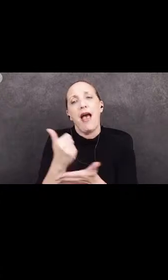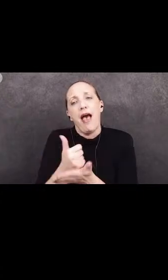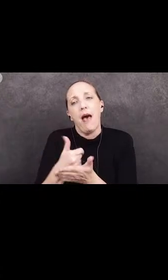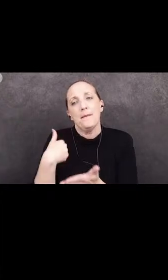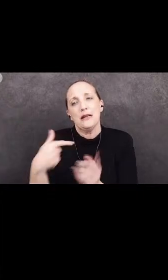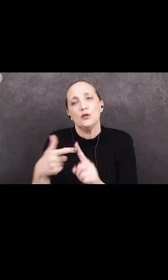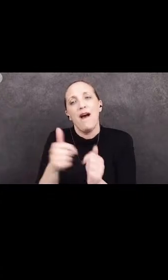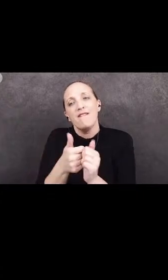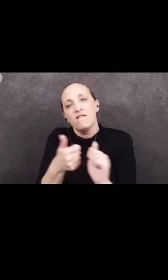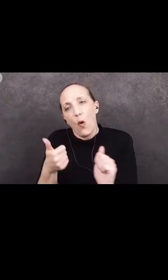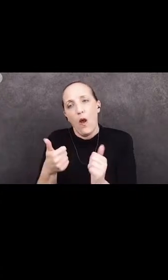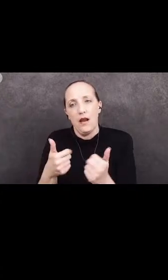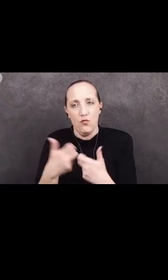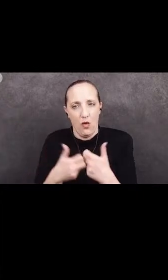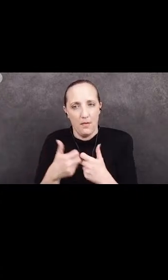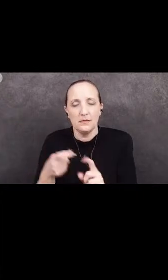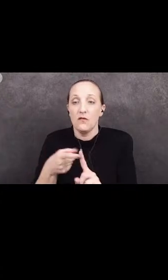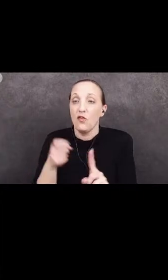David Silva.